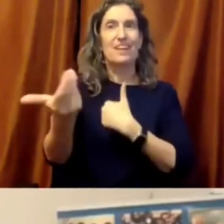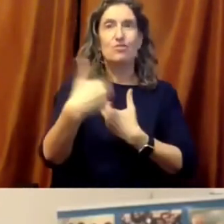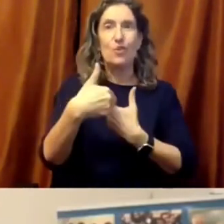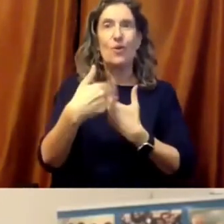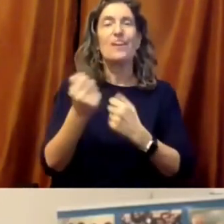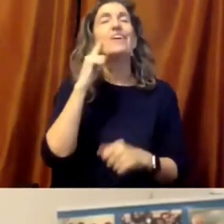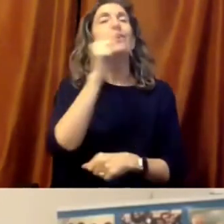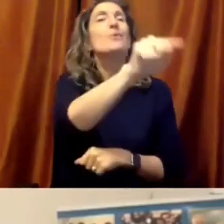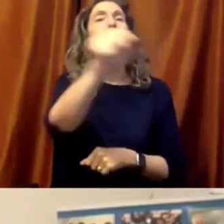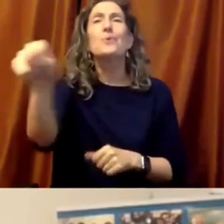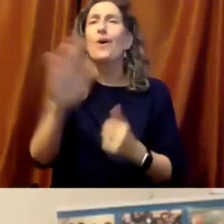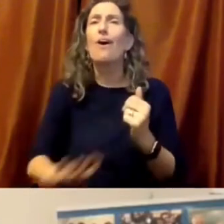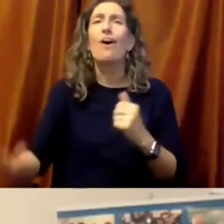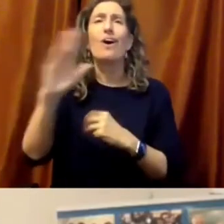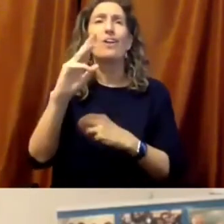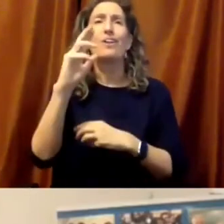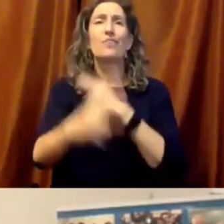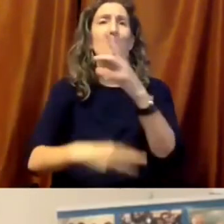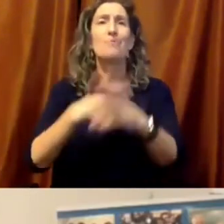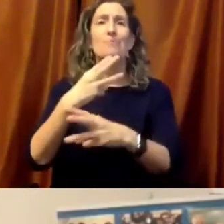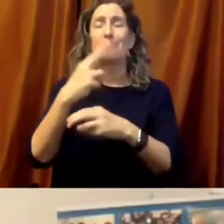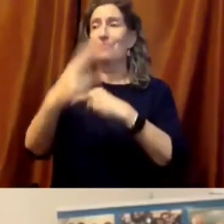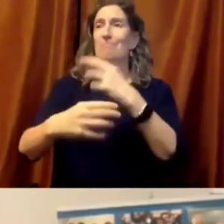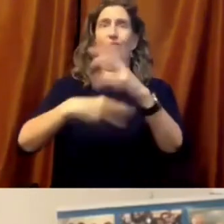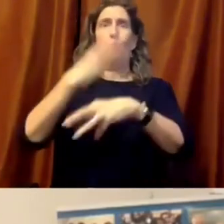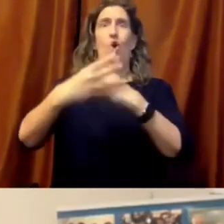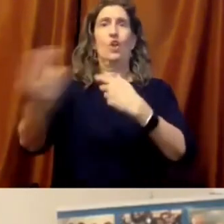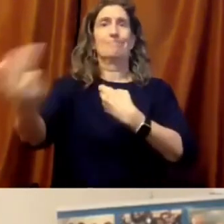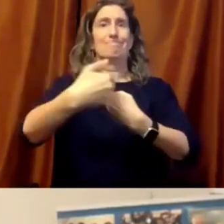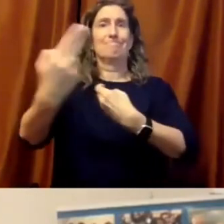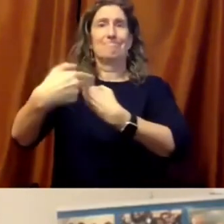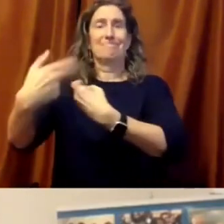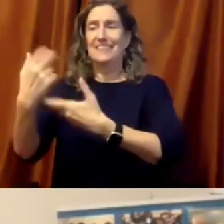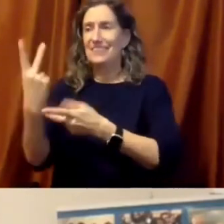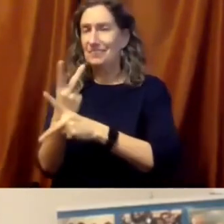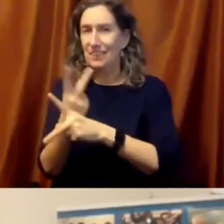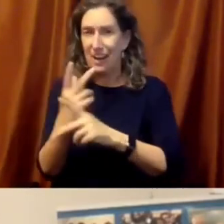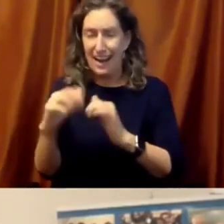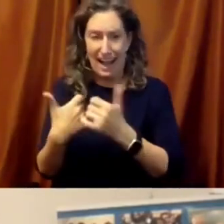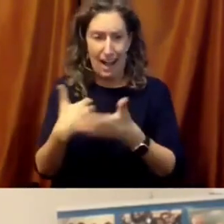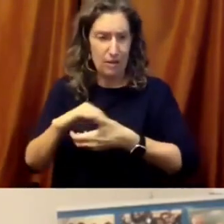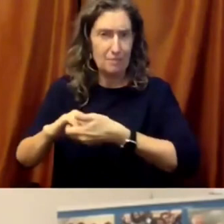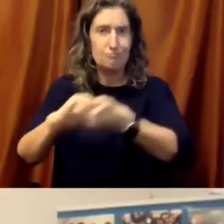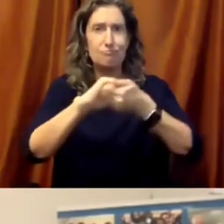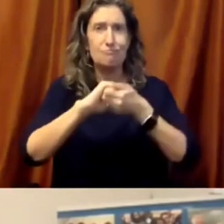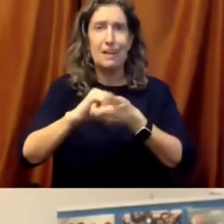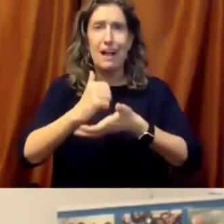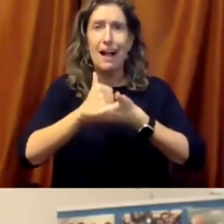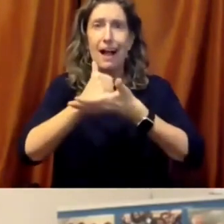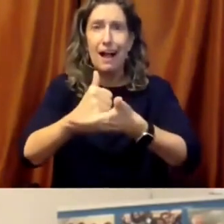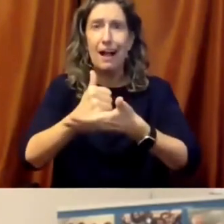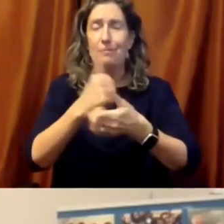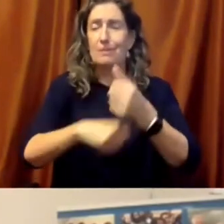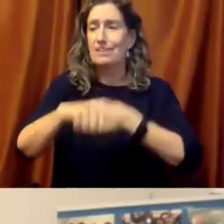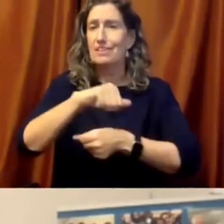actually help each other to get through this particular crisis. And this is something especially teachers have been helping each other and helping